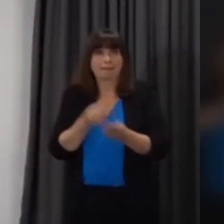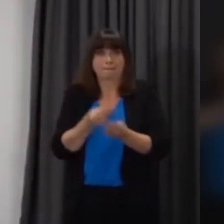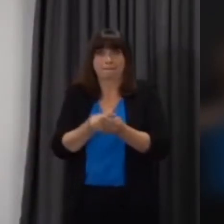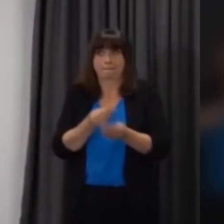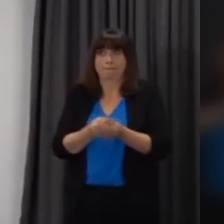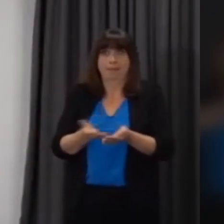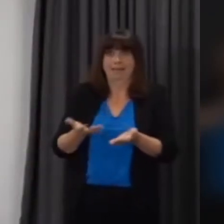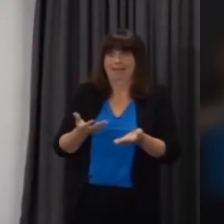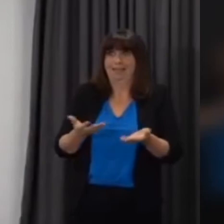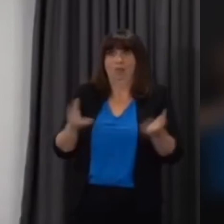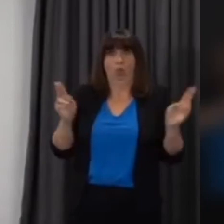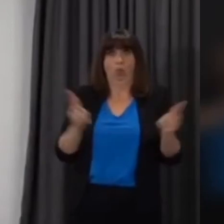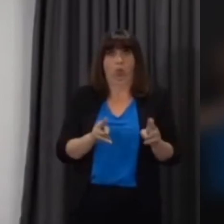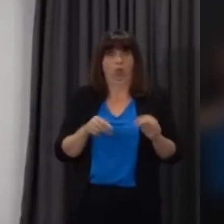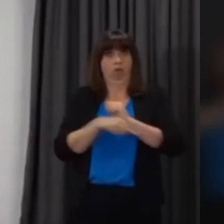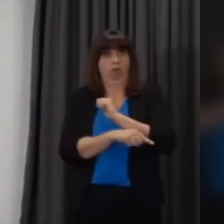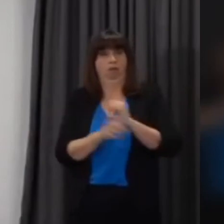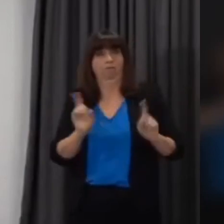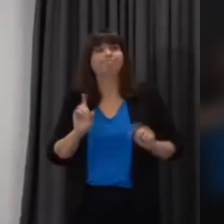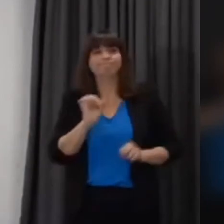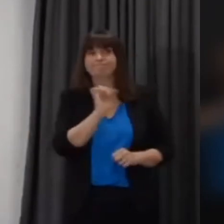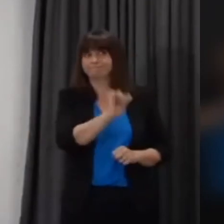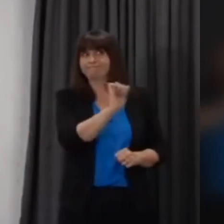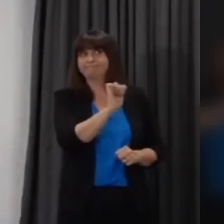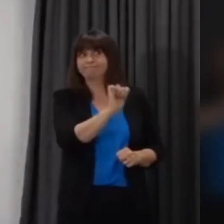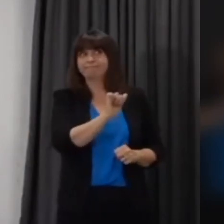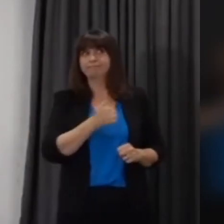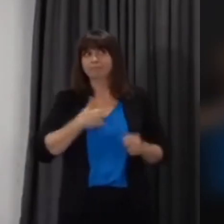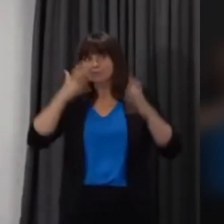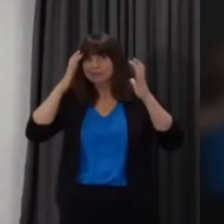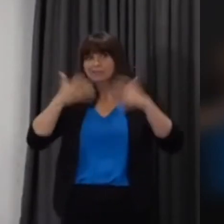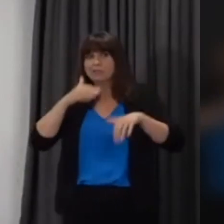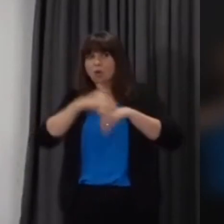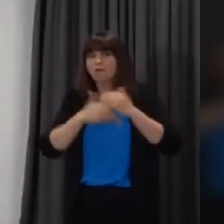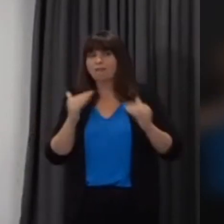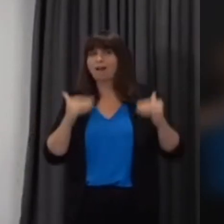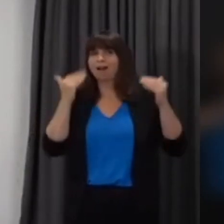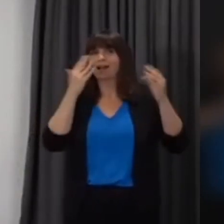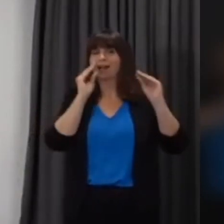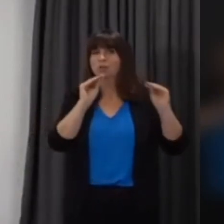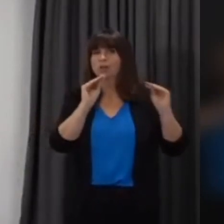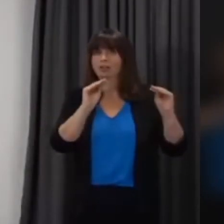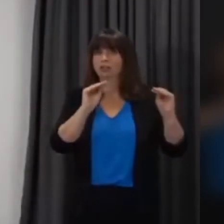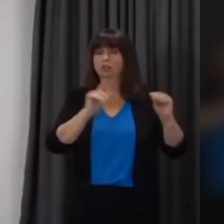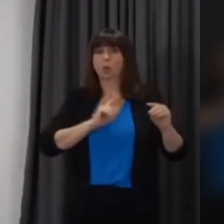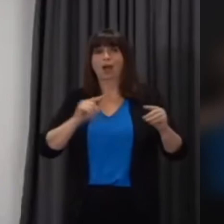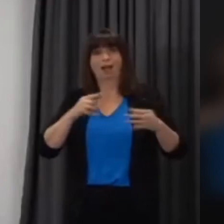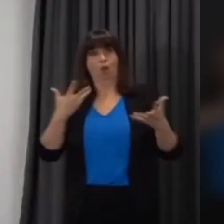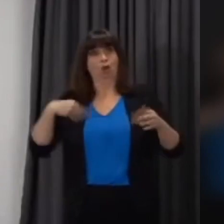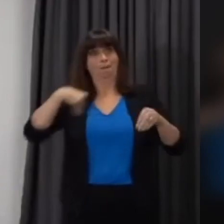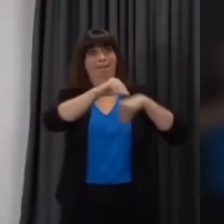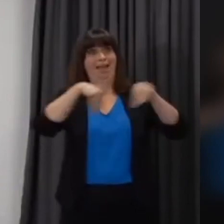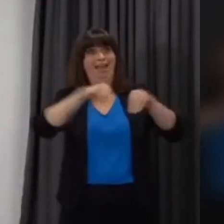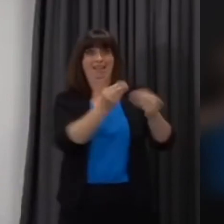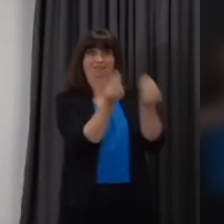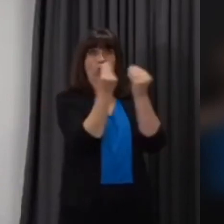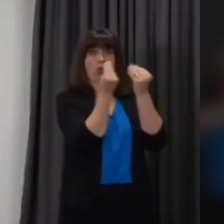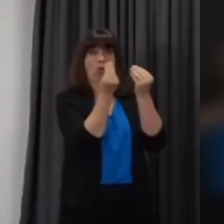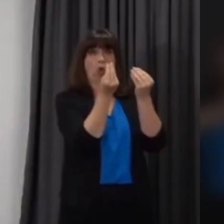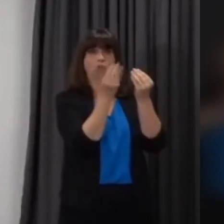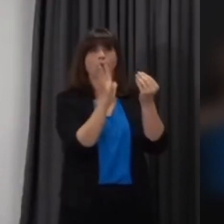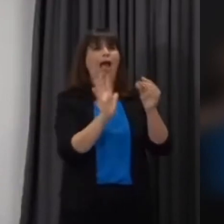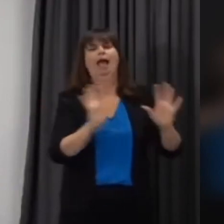of of course we're very alive to the real risks and challenges faced by our he sector at the moment and that's why as i said earlier we're working very closely